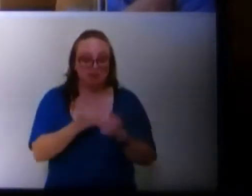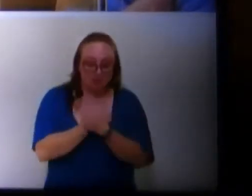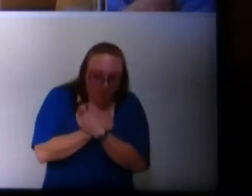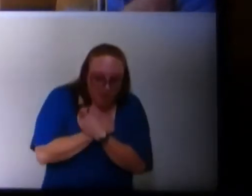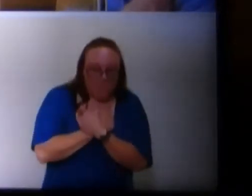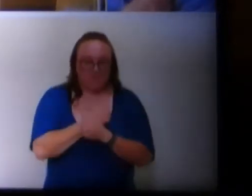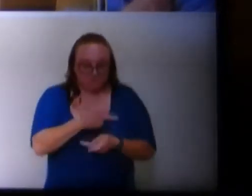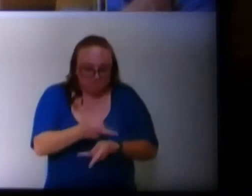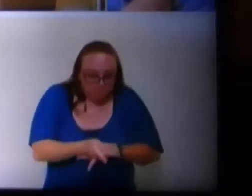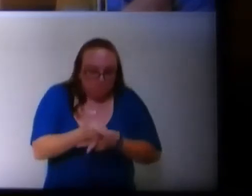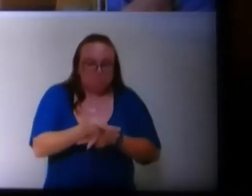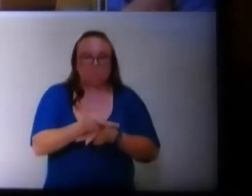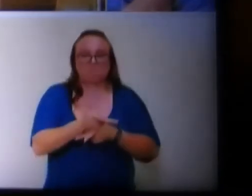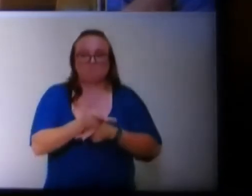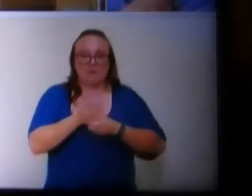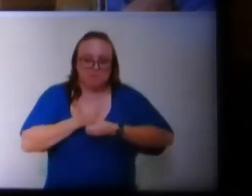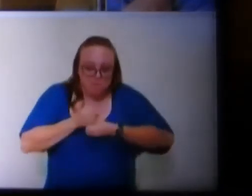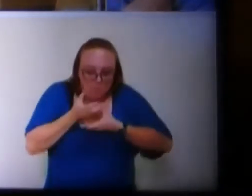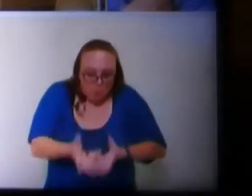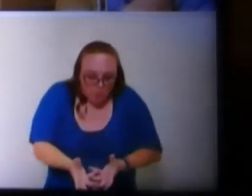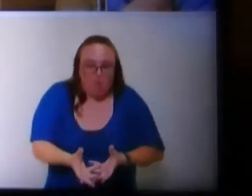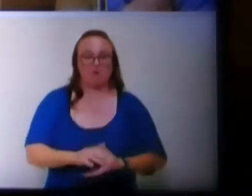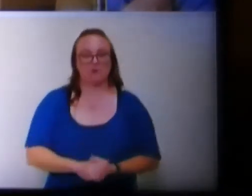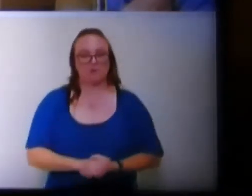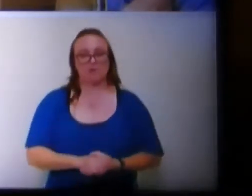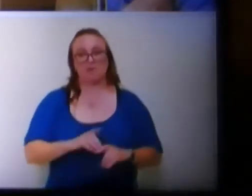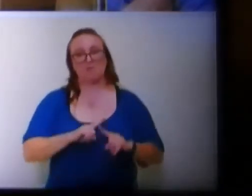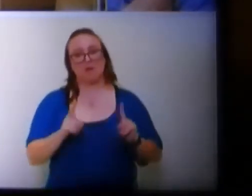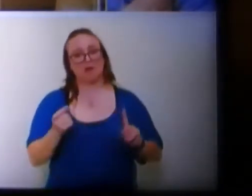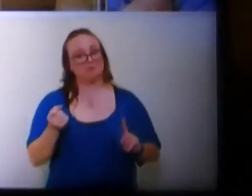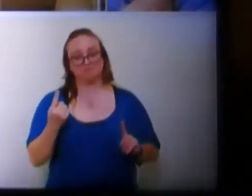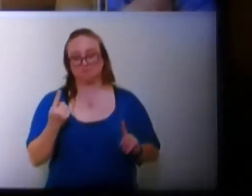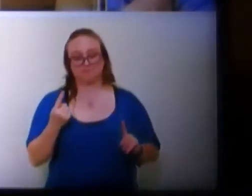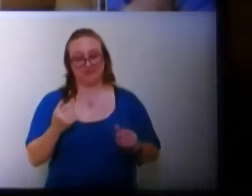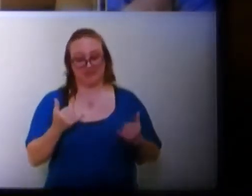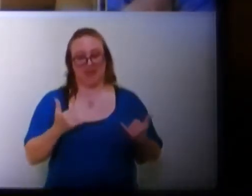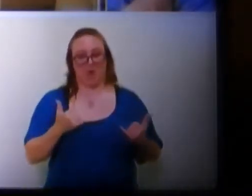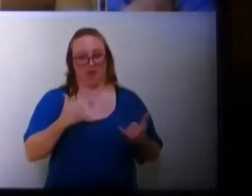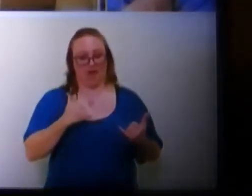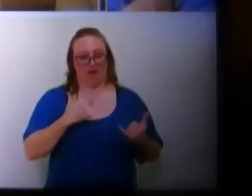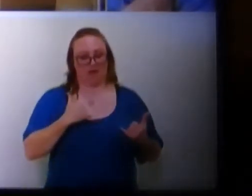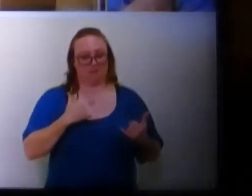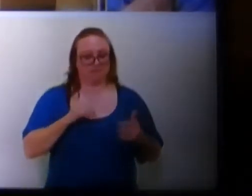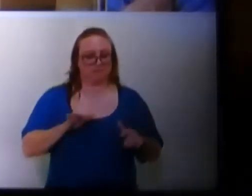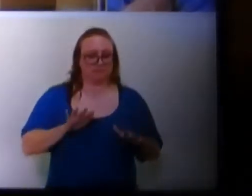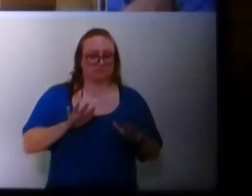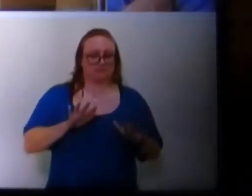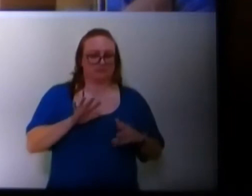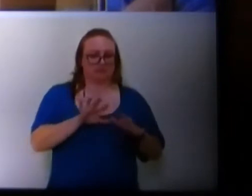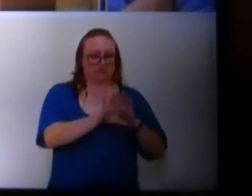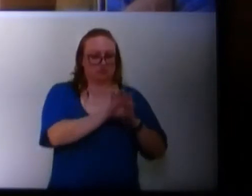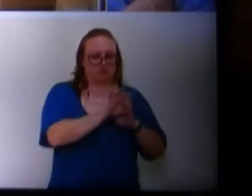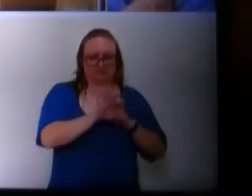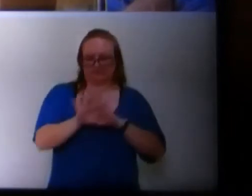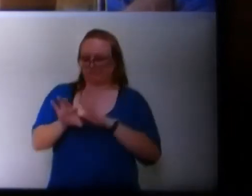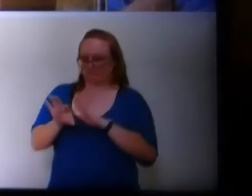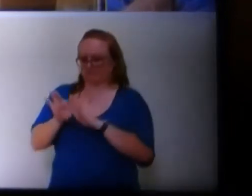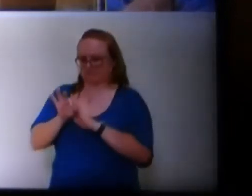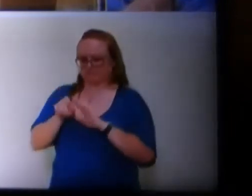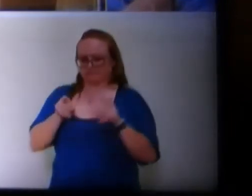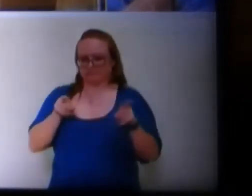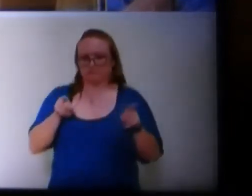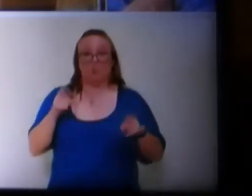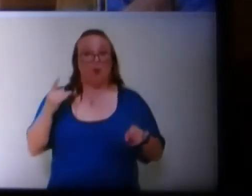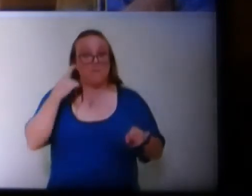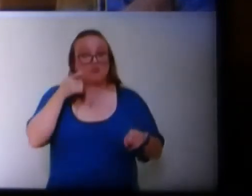love them, and to pour into them. However, I am now having to give a choice, because you are